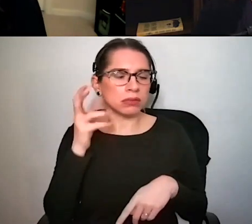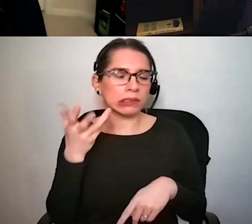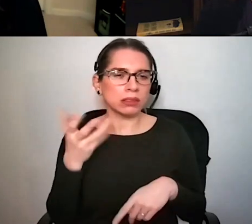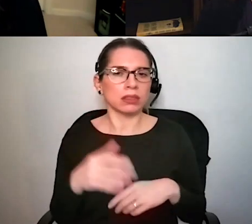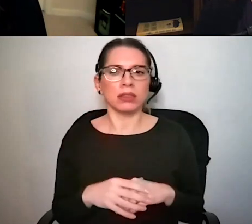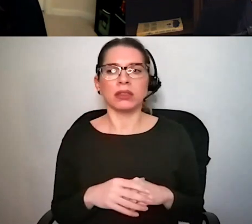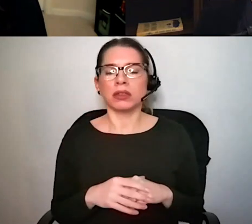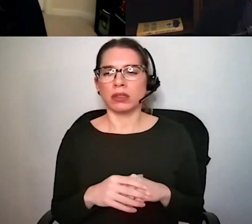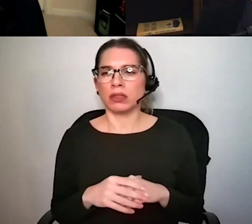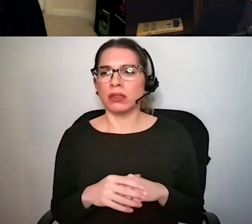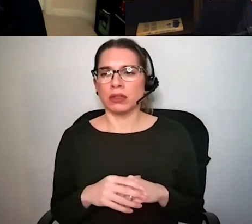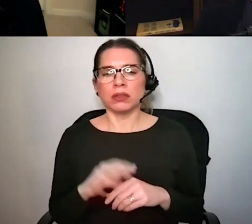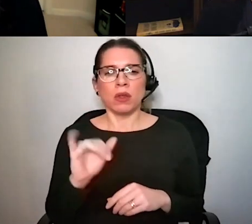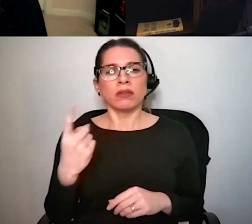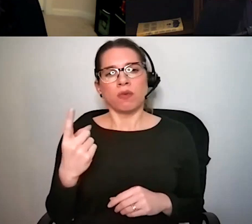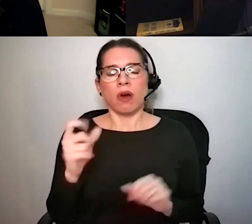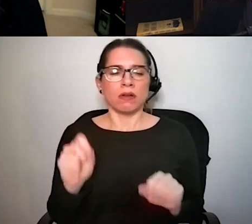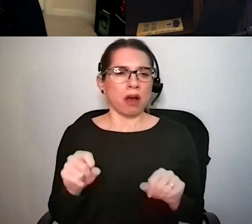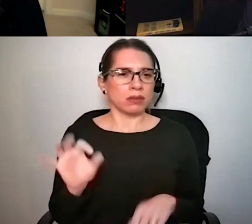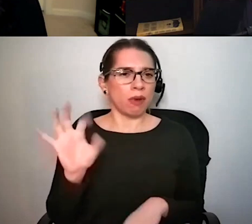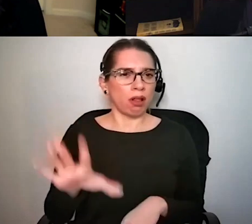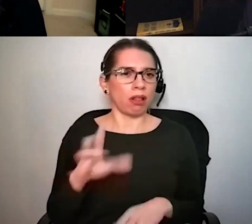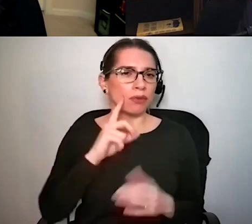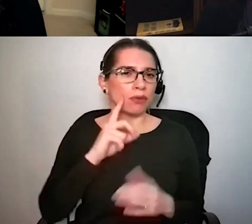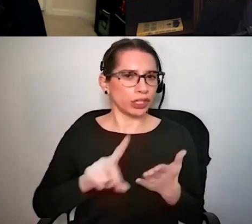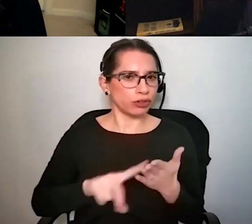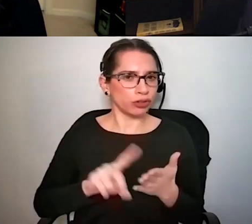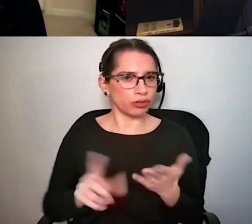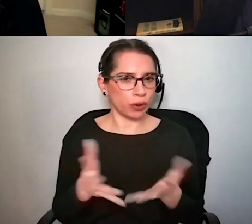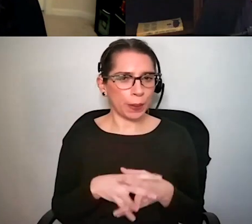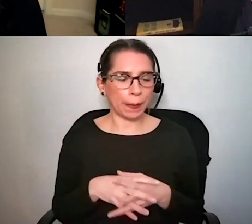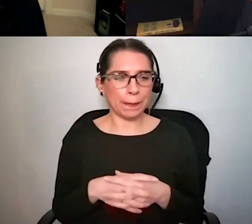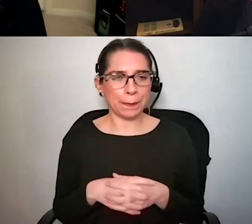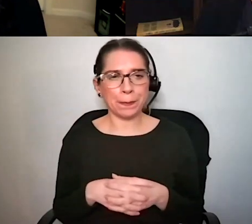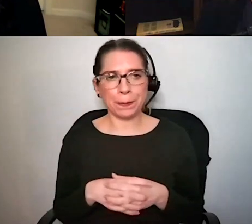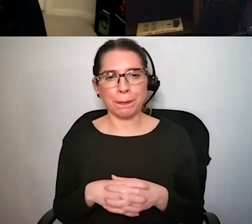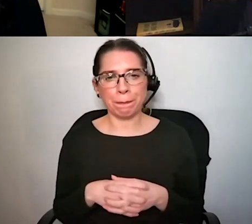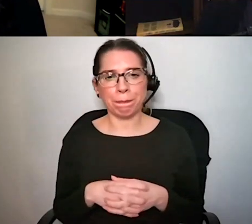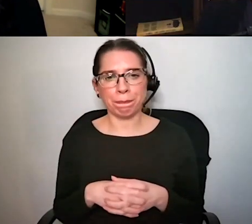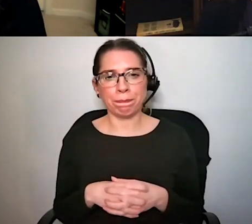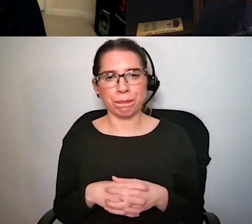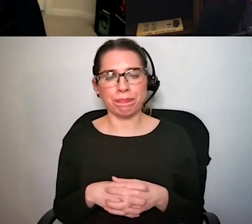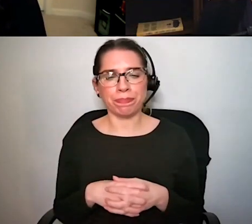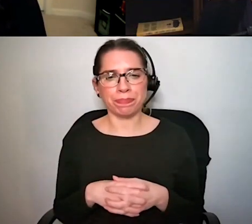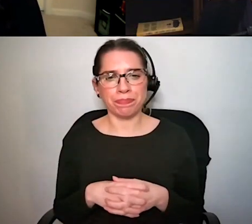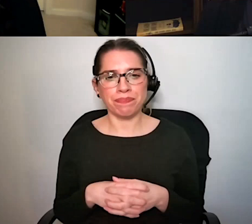kind of pathway that research is going down and I think that it's difficult as well because there's no